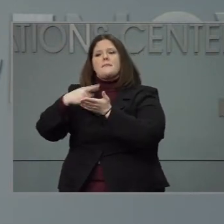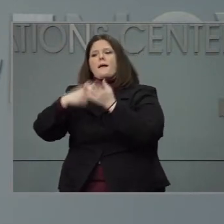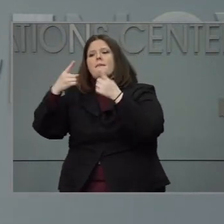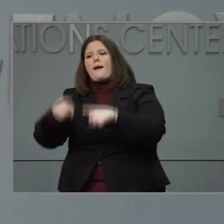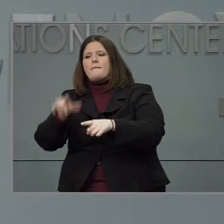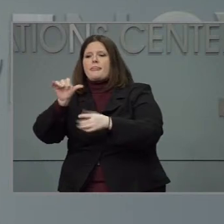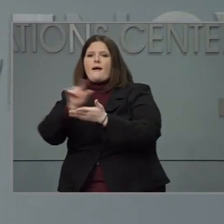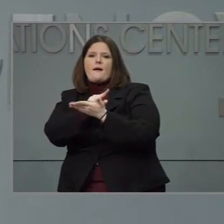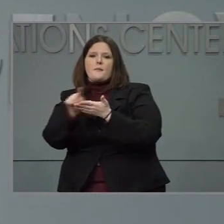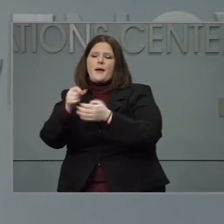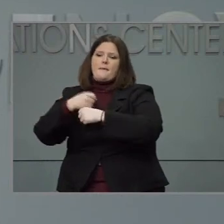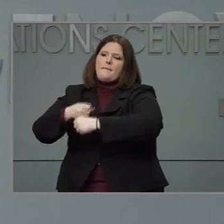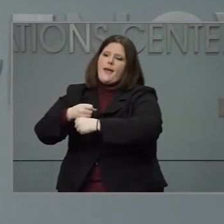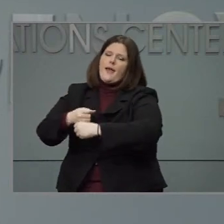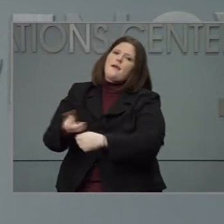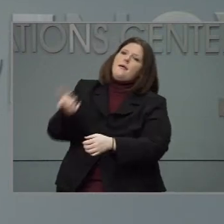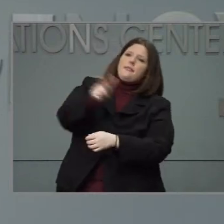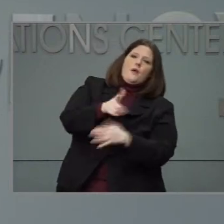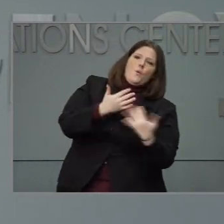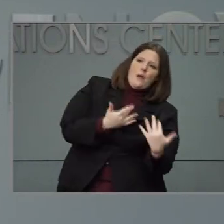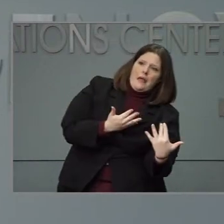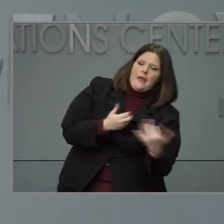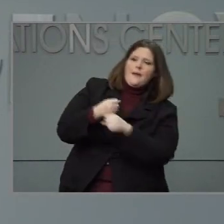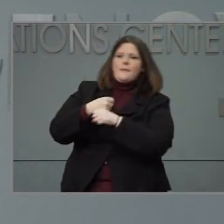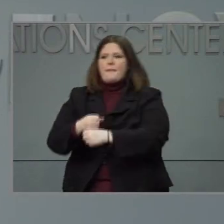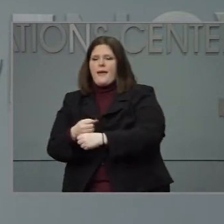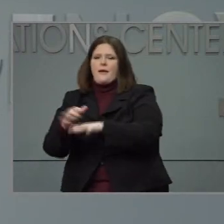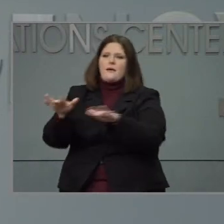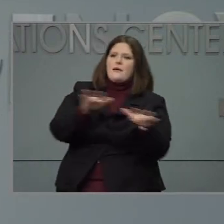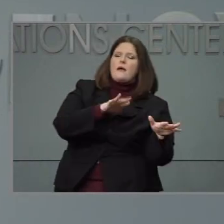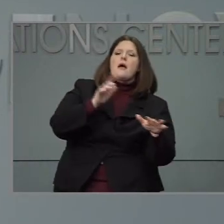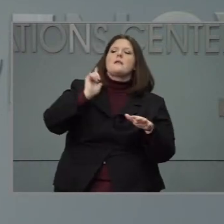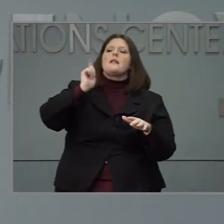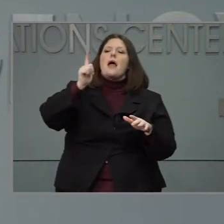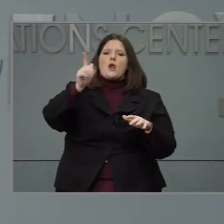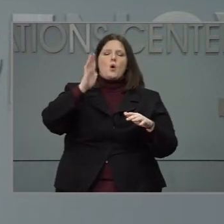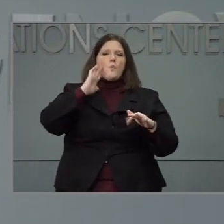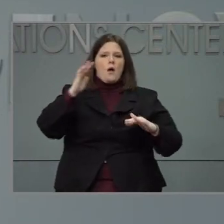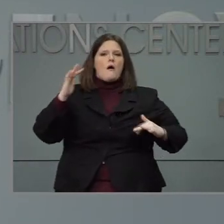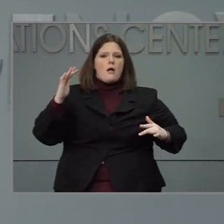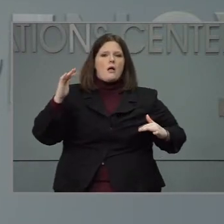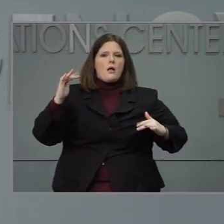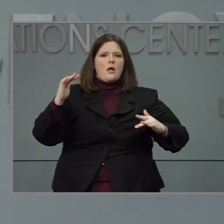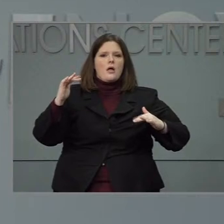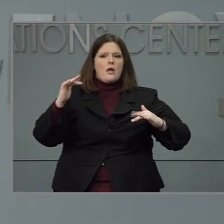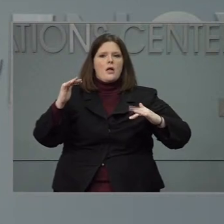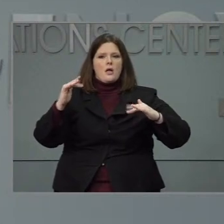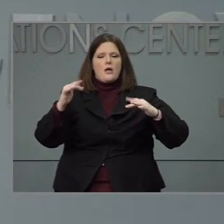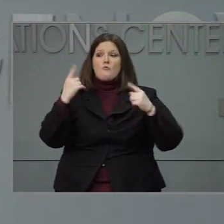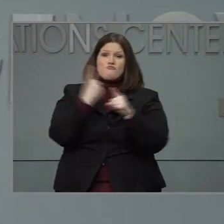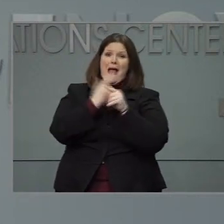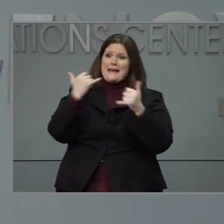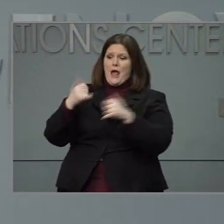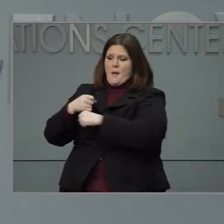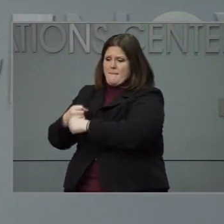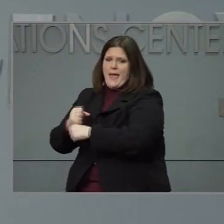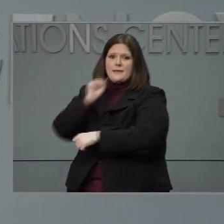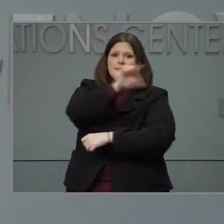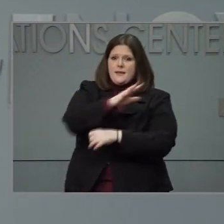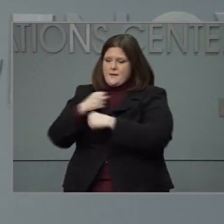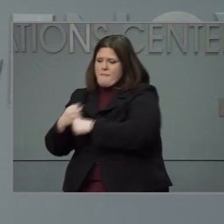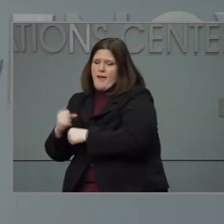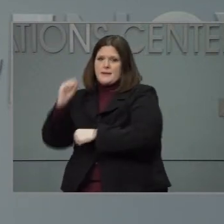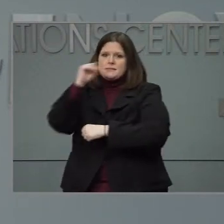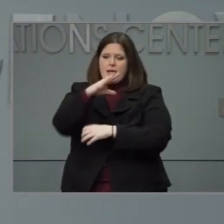waiting to ship. And then as we get into this more steady state, it's sort of their manufacturing and shipping as they go. But again, I think that's a better